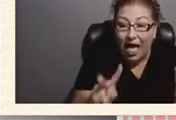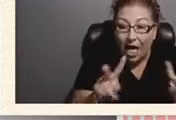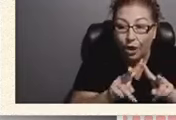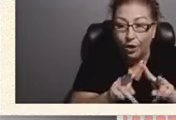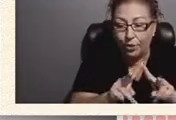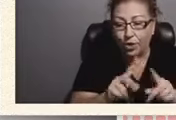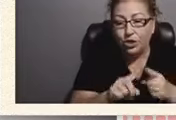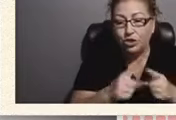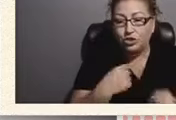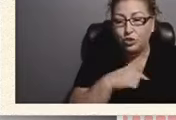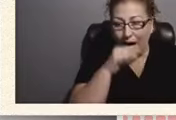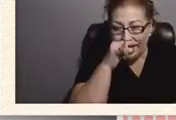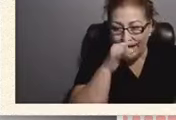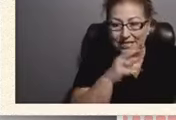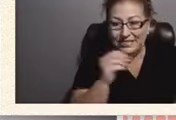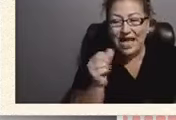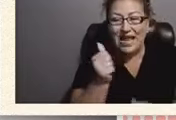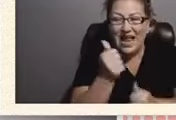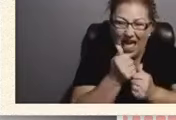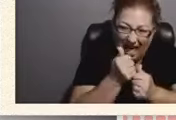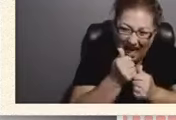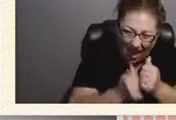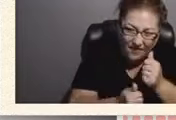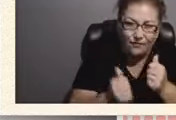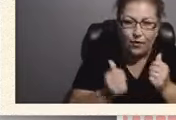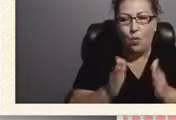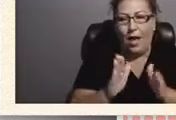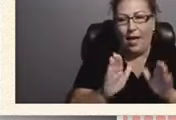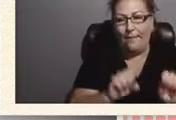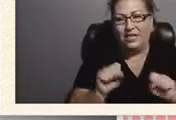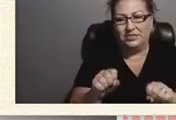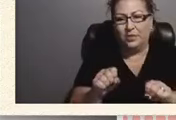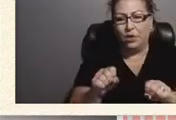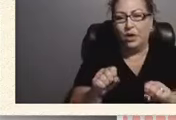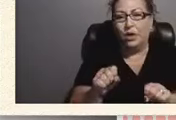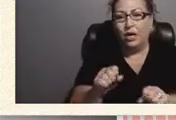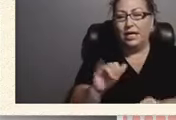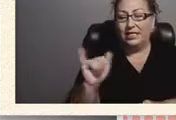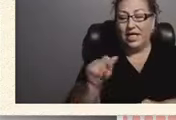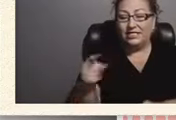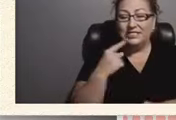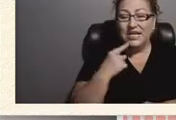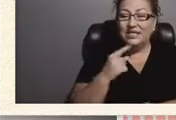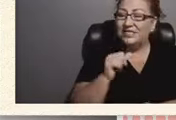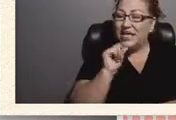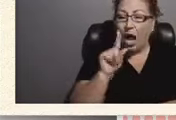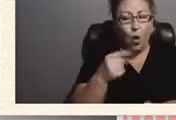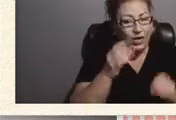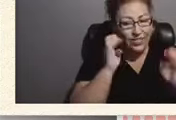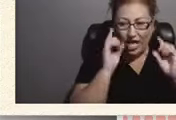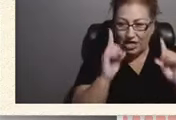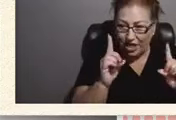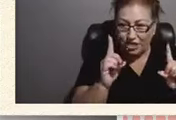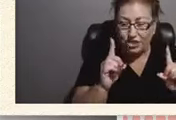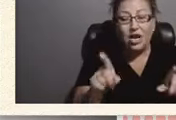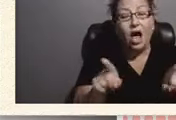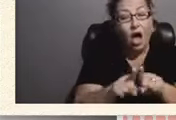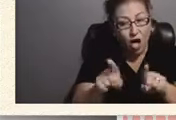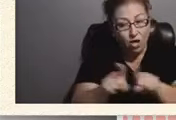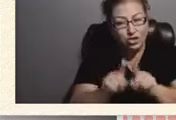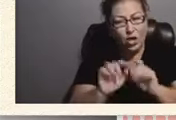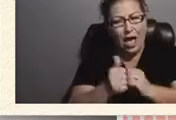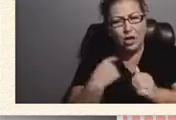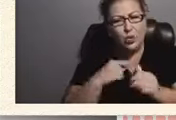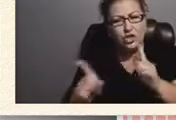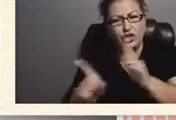kids in every way possible? As Kelly was saying, it's not just the education. It is also how do we show up with our